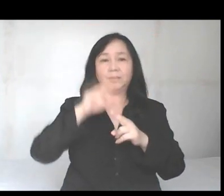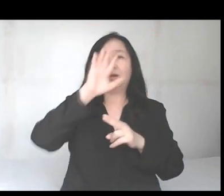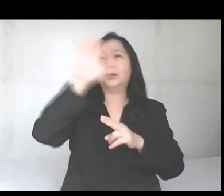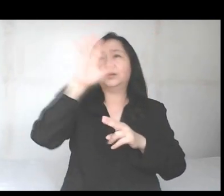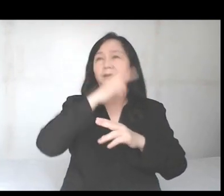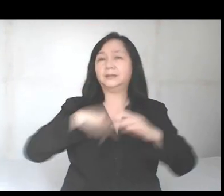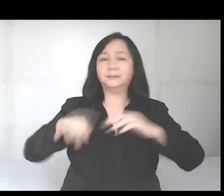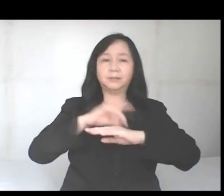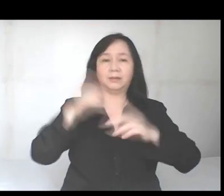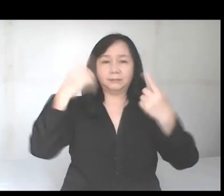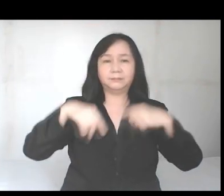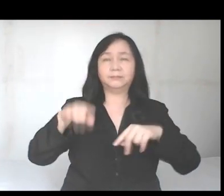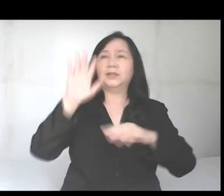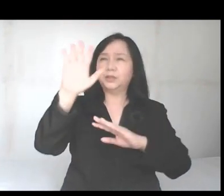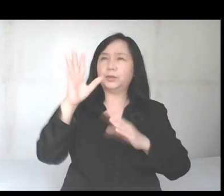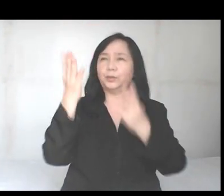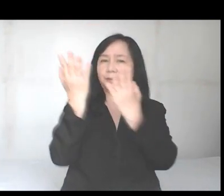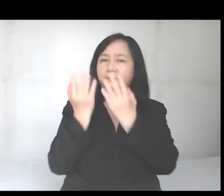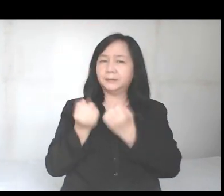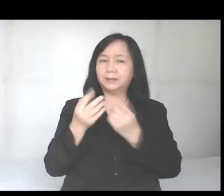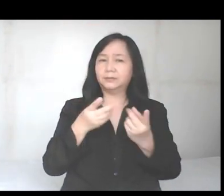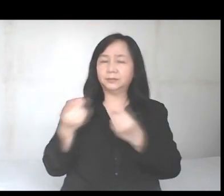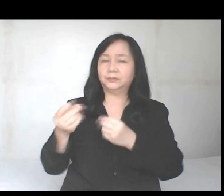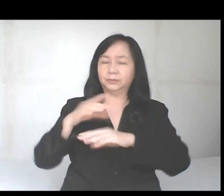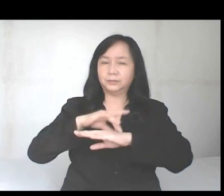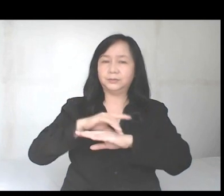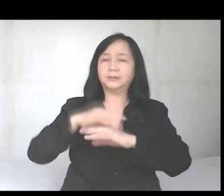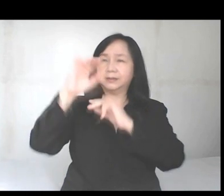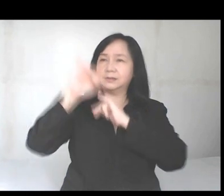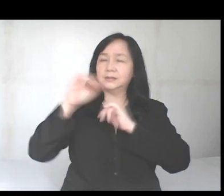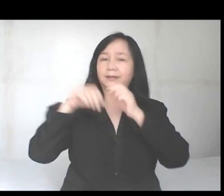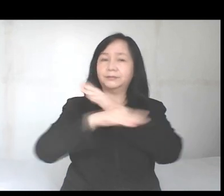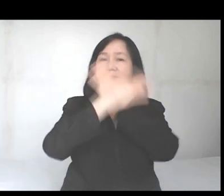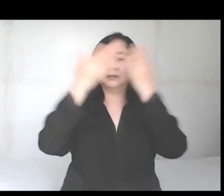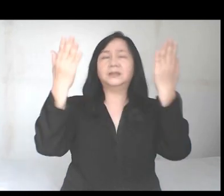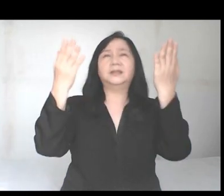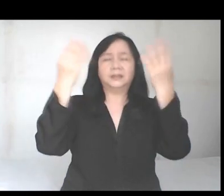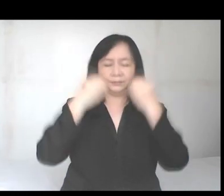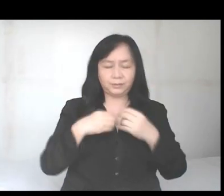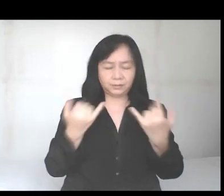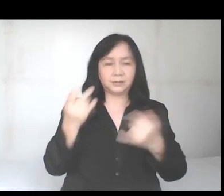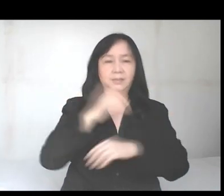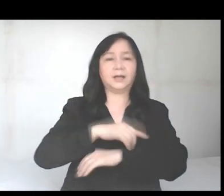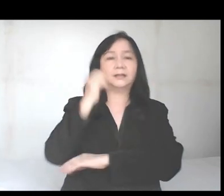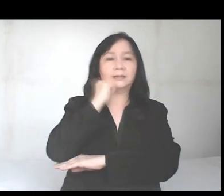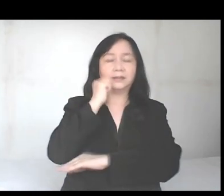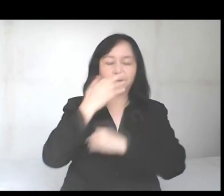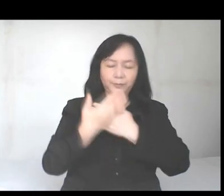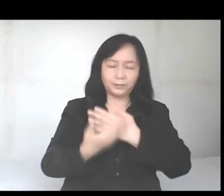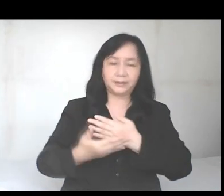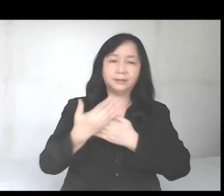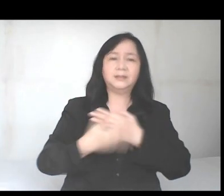name. Your kingdom come, your will be done on earth as it is in heaven. Give us today our